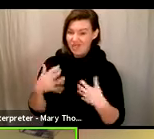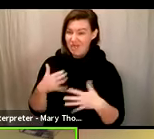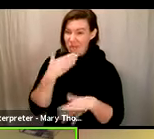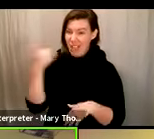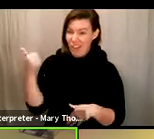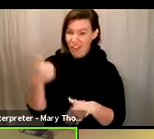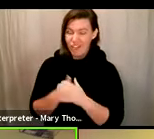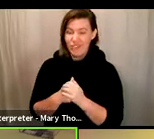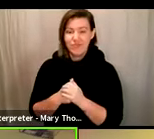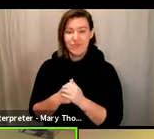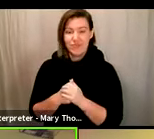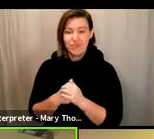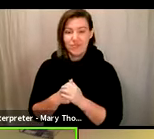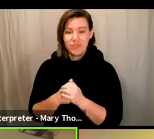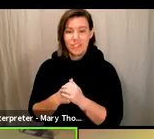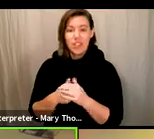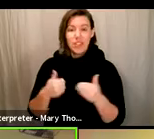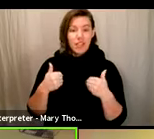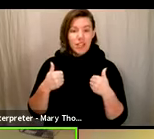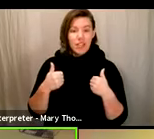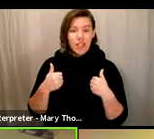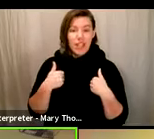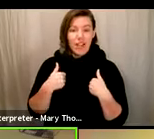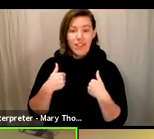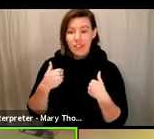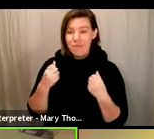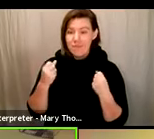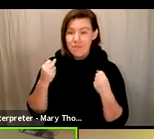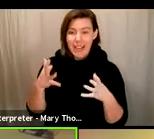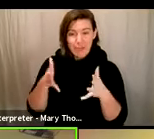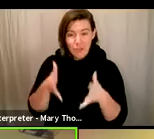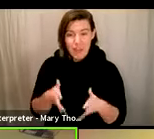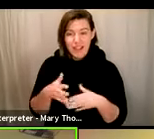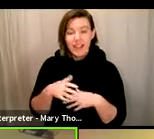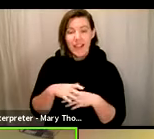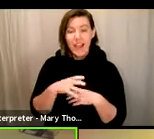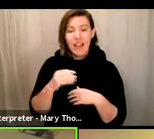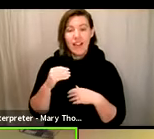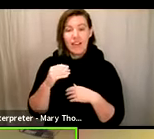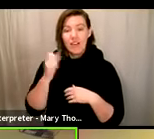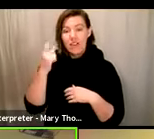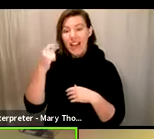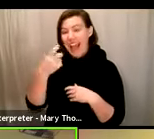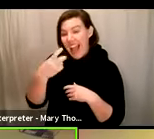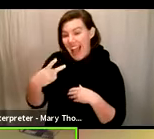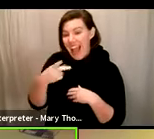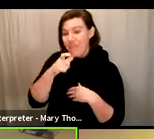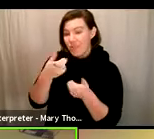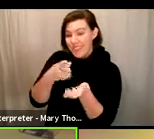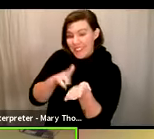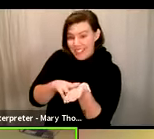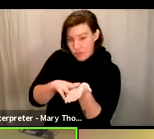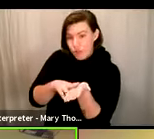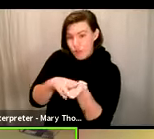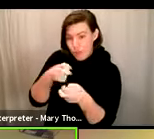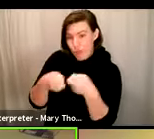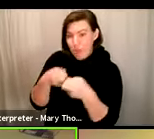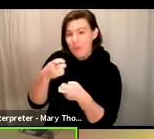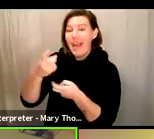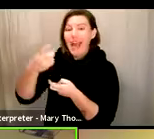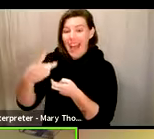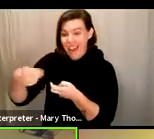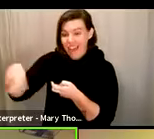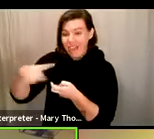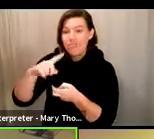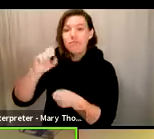total mail ballot returns. And over half of those voters who had a challenge did in fact resolve their signature issue and we were able to